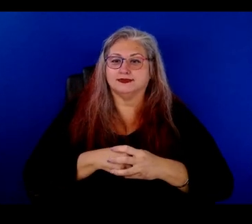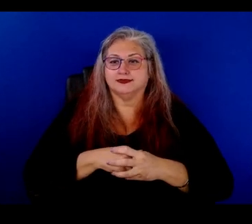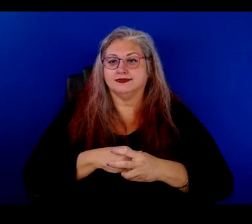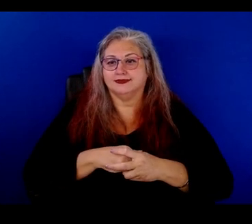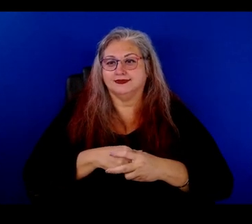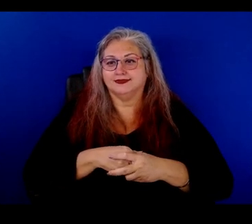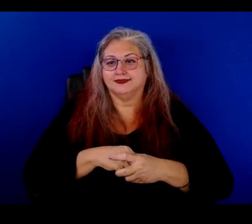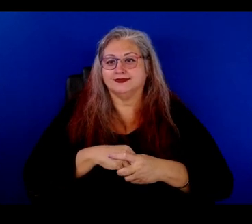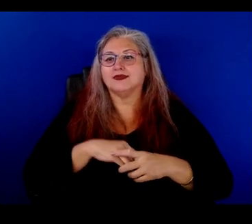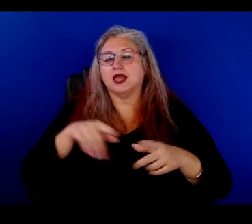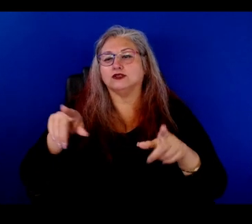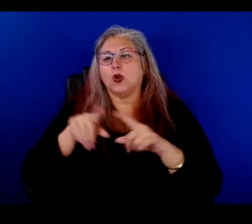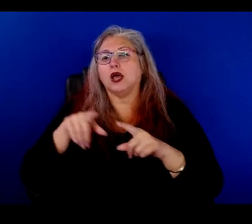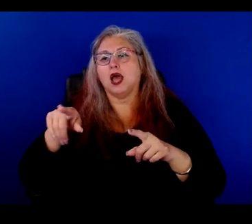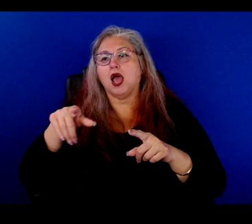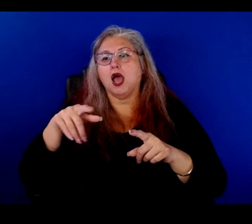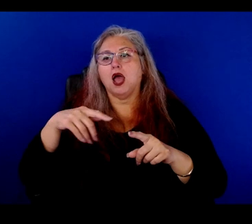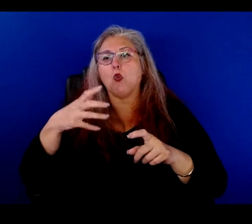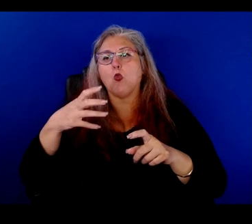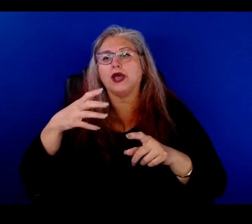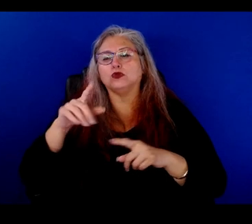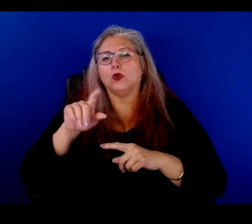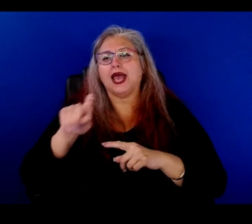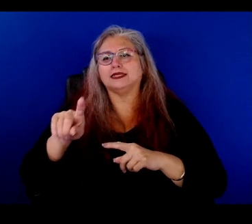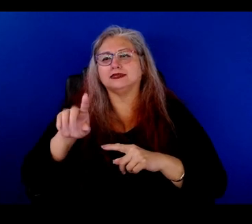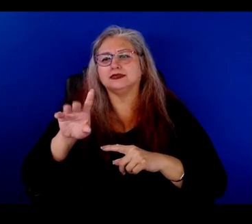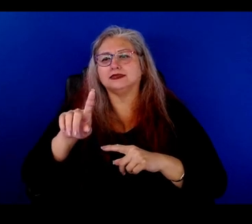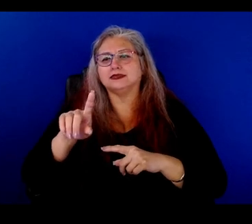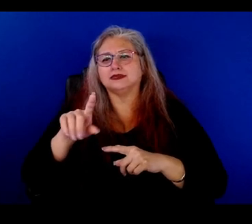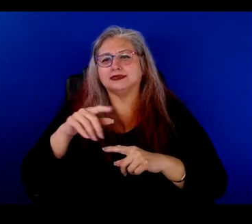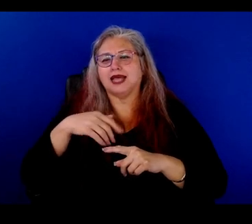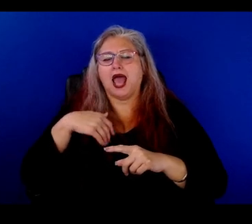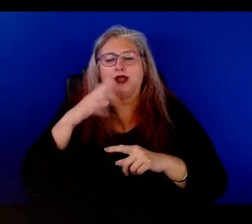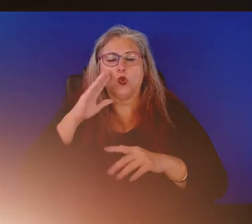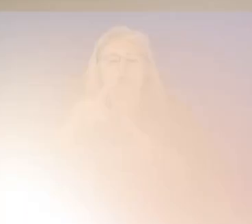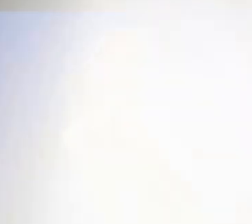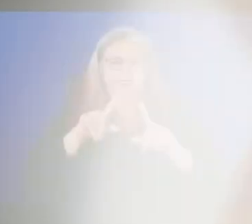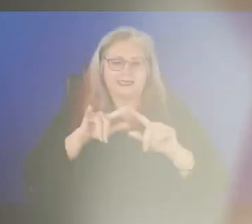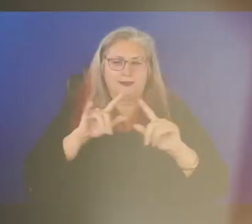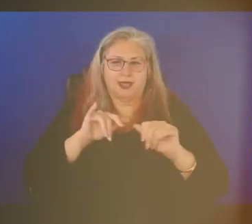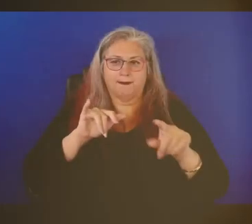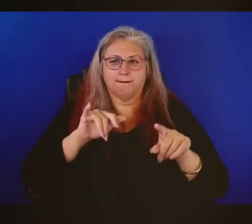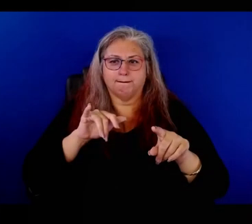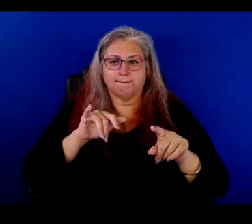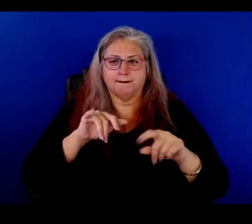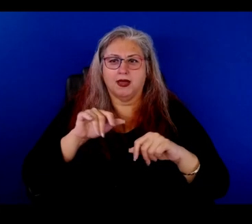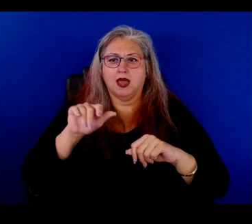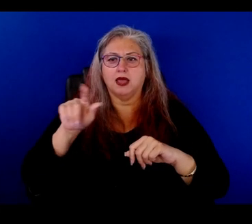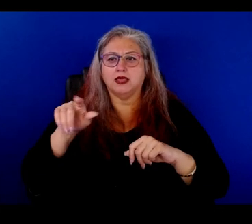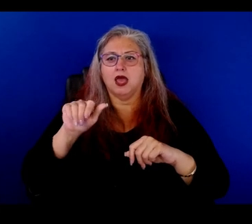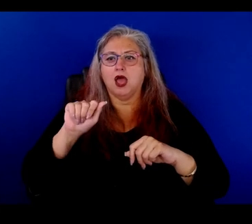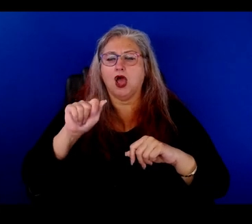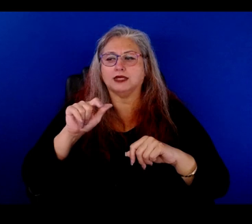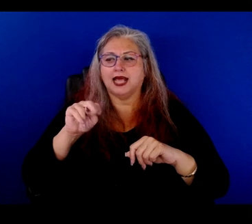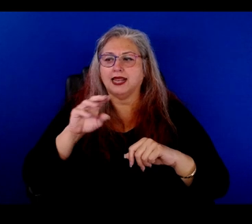Dale. You were going to, no, I was going to, I wanted to ask about another, all going on at the same time, uh, Conjunto Aztlan and the Chicano